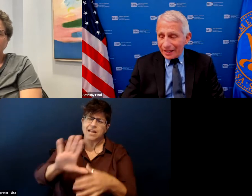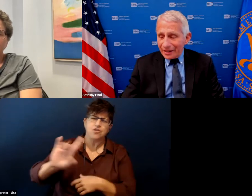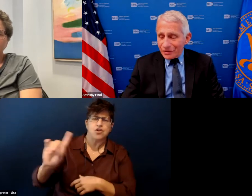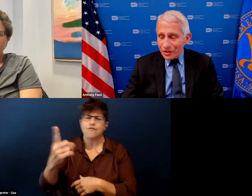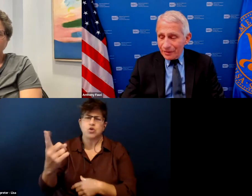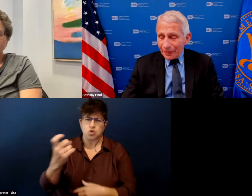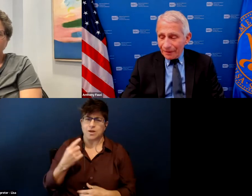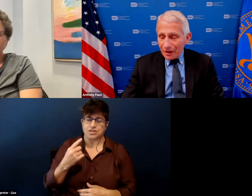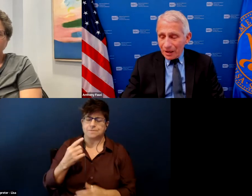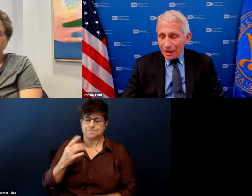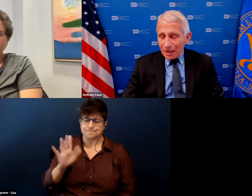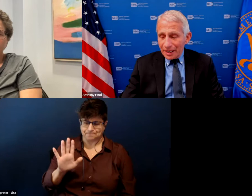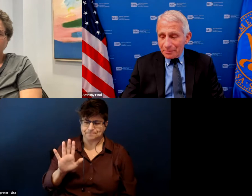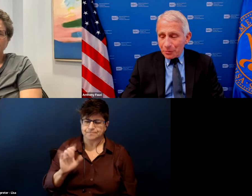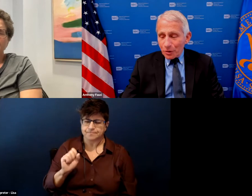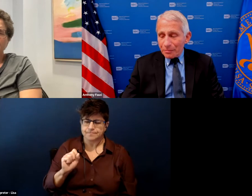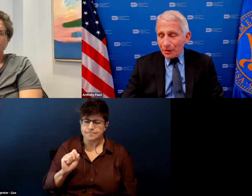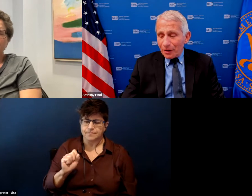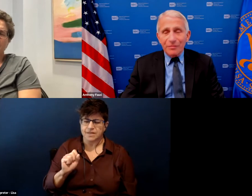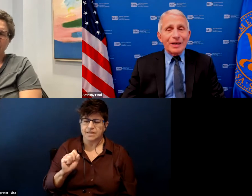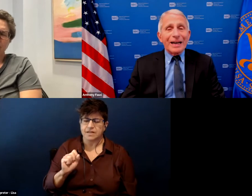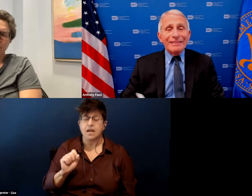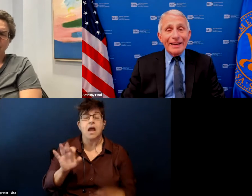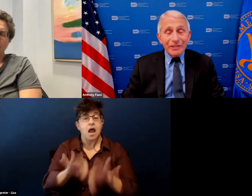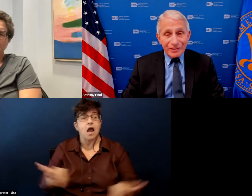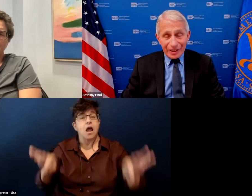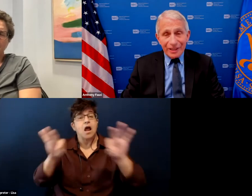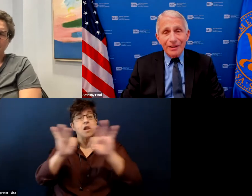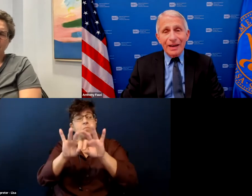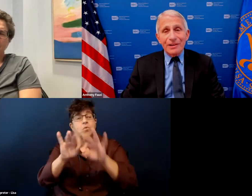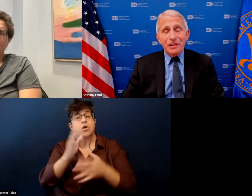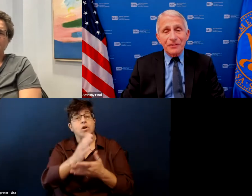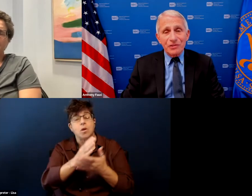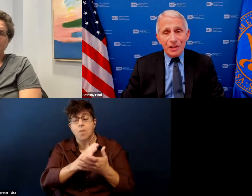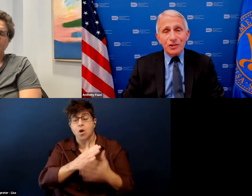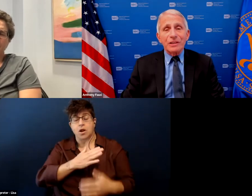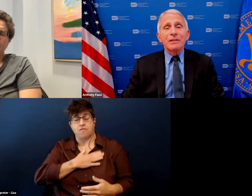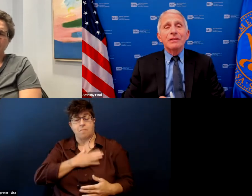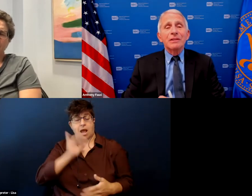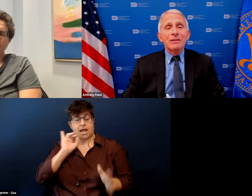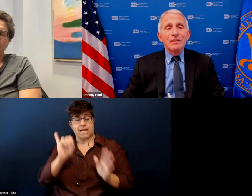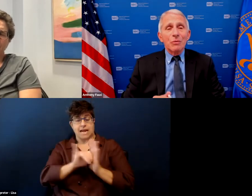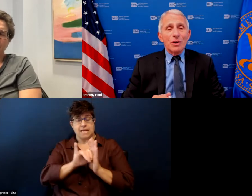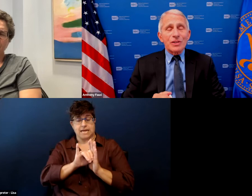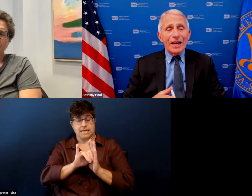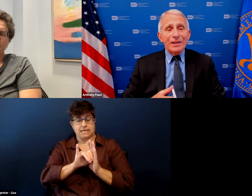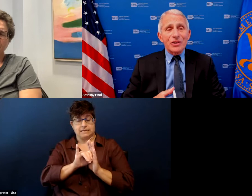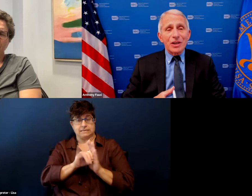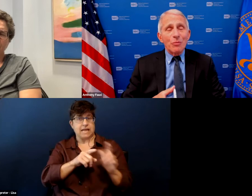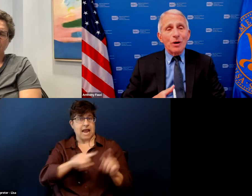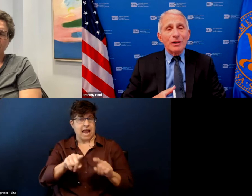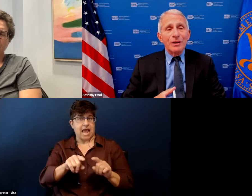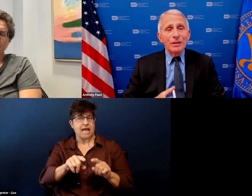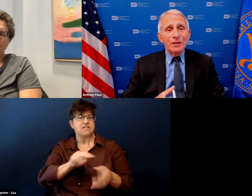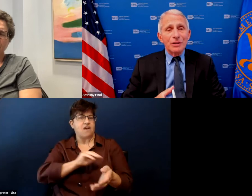and that is an important part of my identity as a physician was as